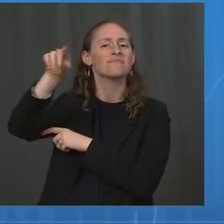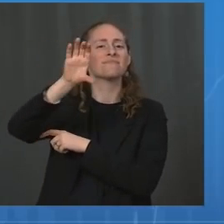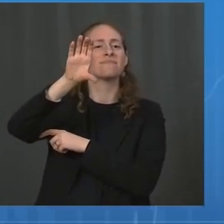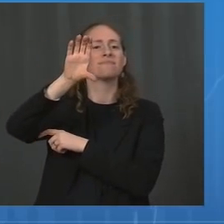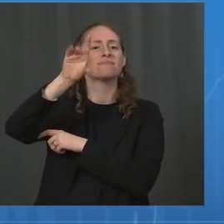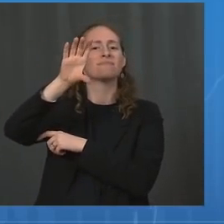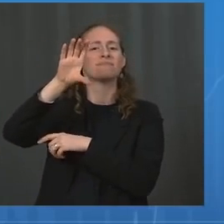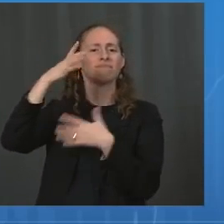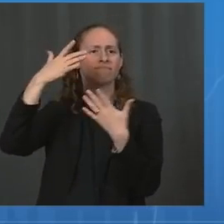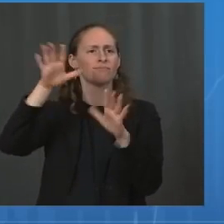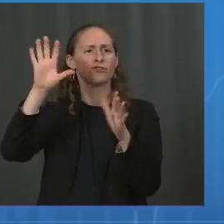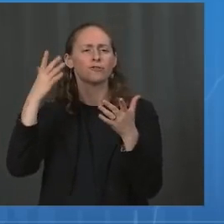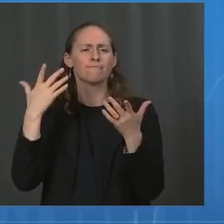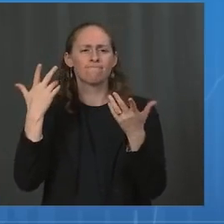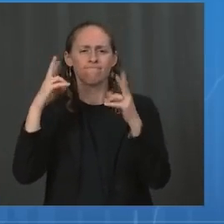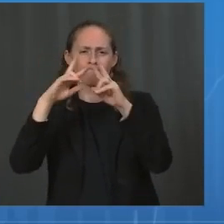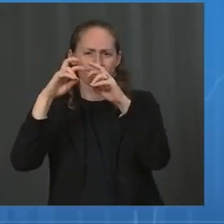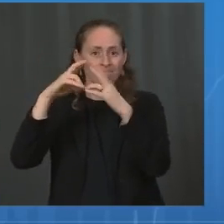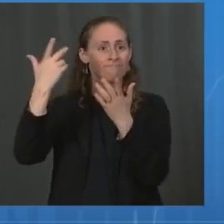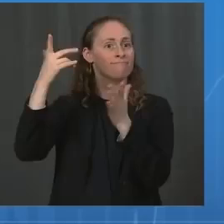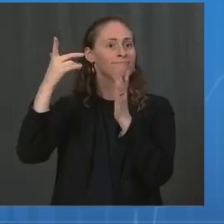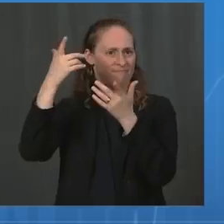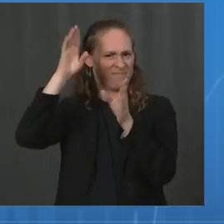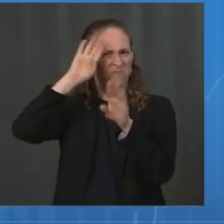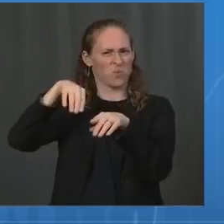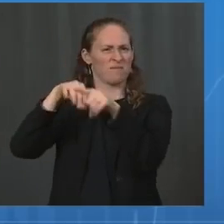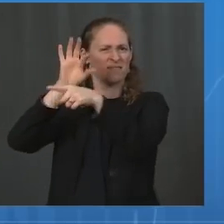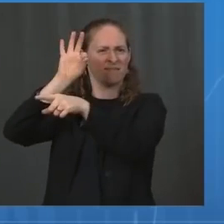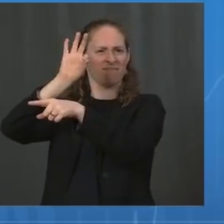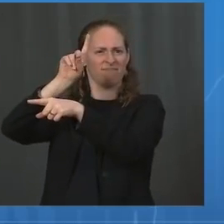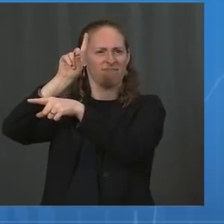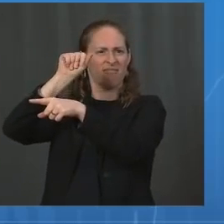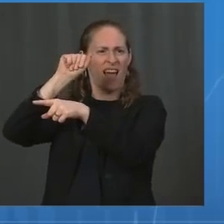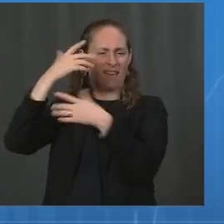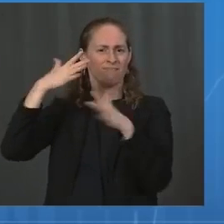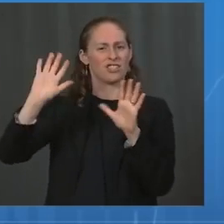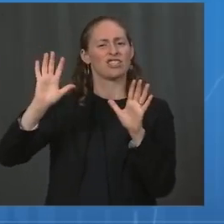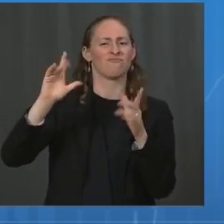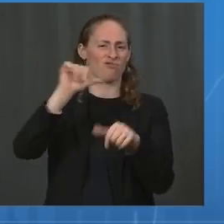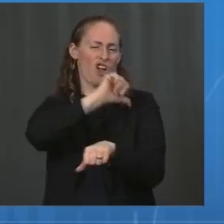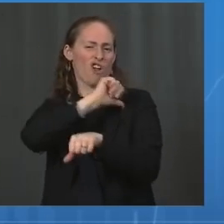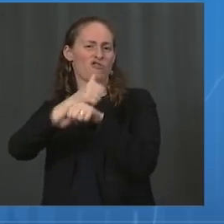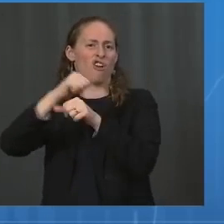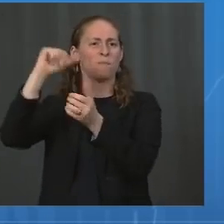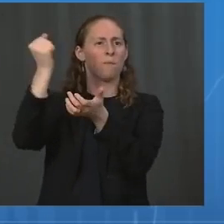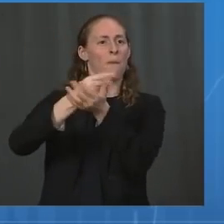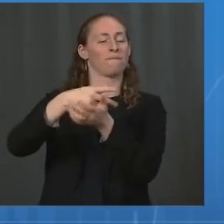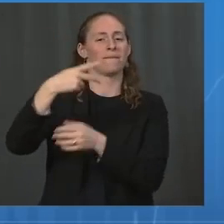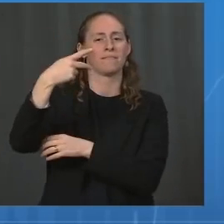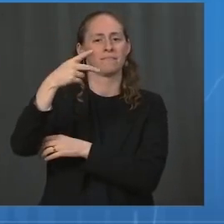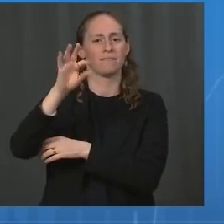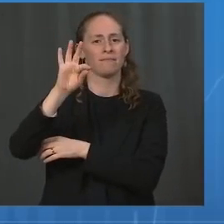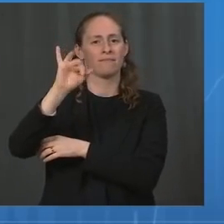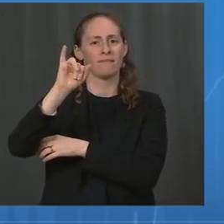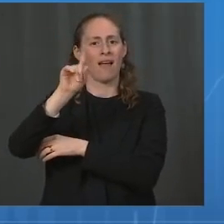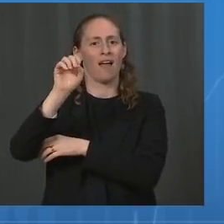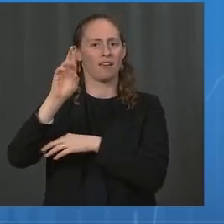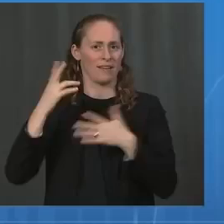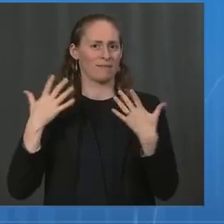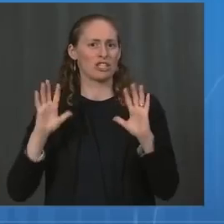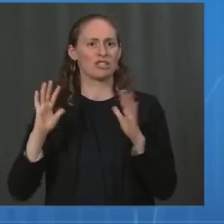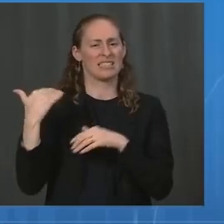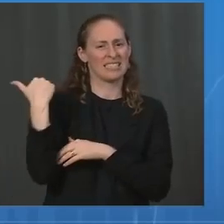approve the Pfizer COVID vaccine, and we have updated our recommendations. I'm delighted to say that we now have a fully